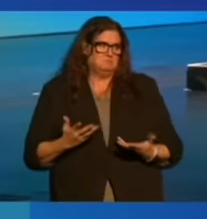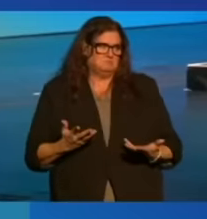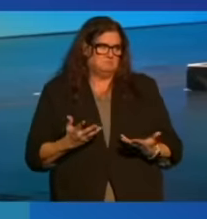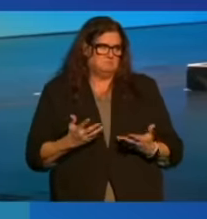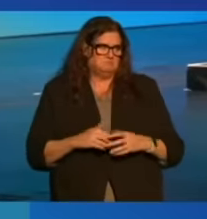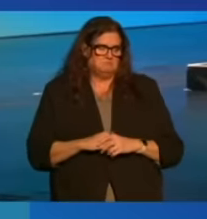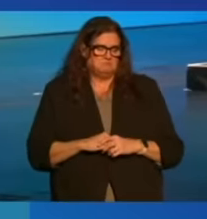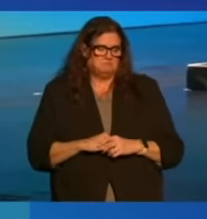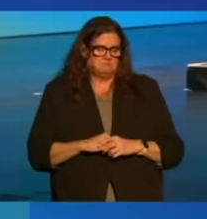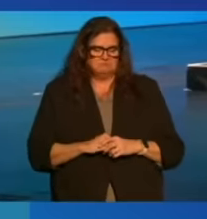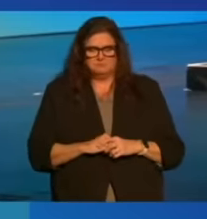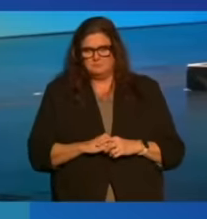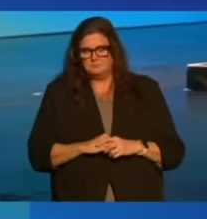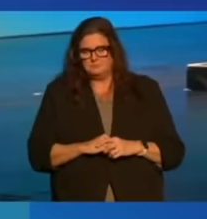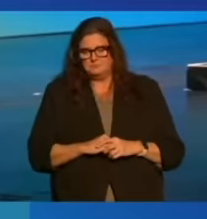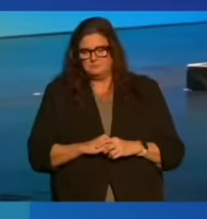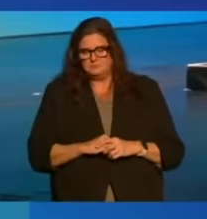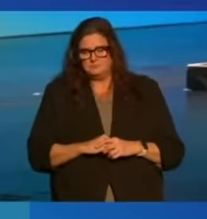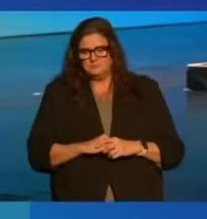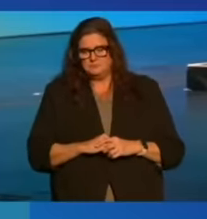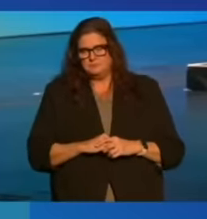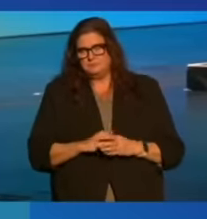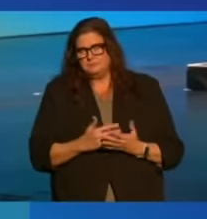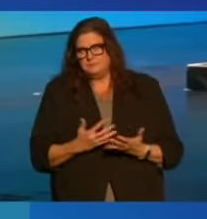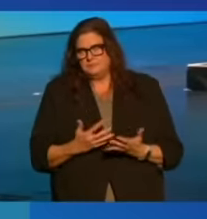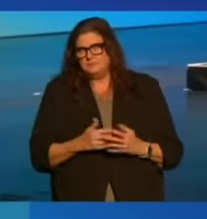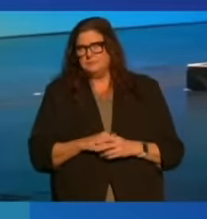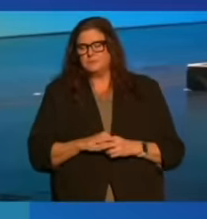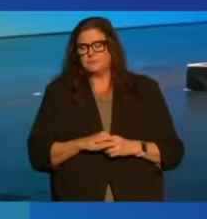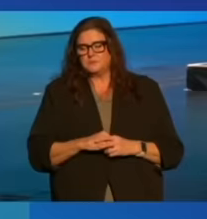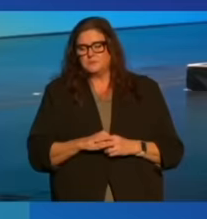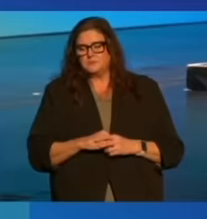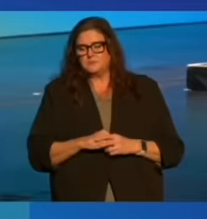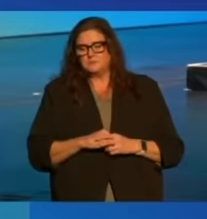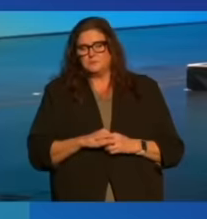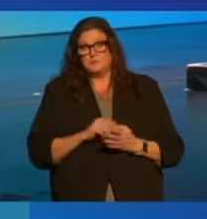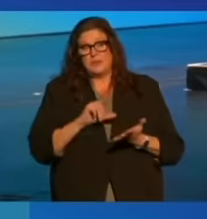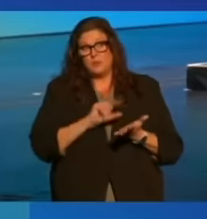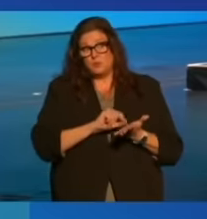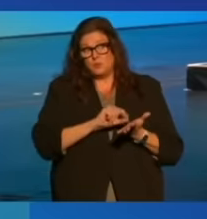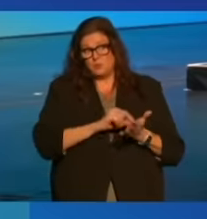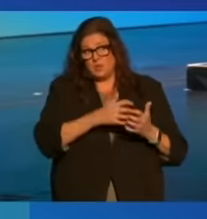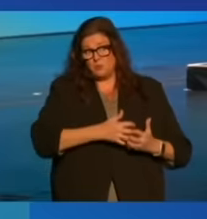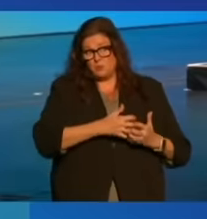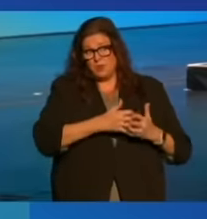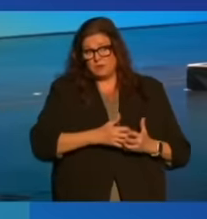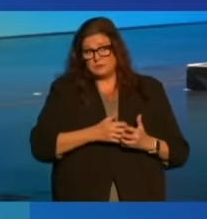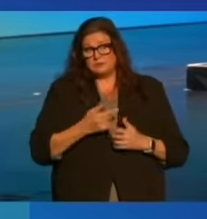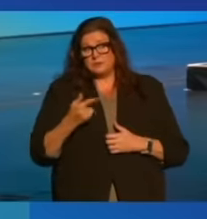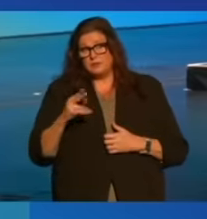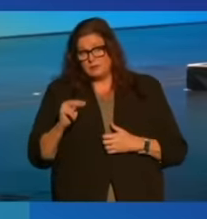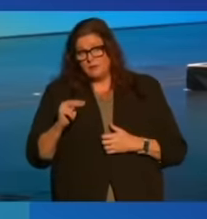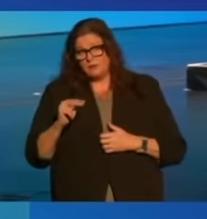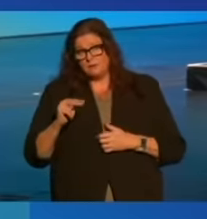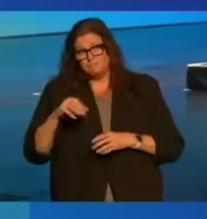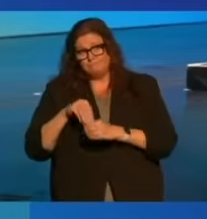whether that's the printed press or gunpowder or